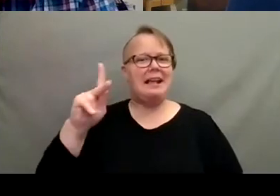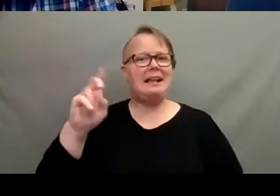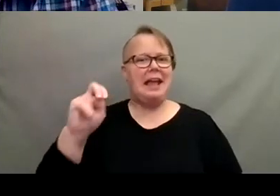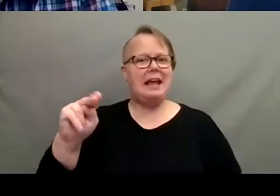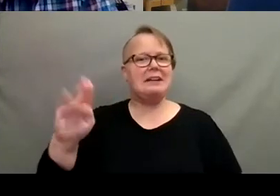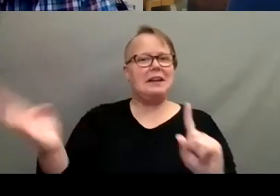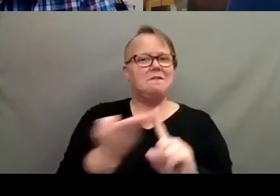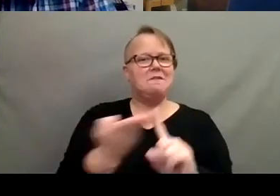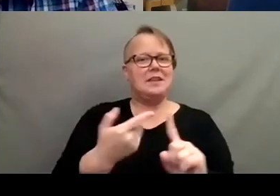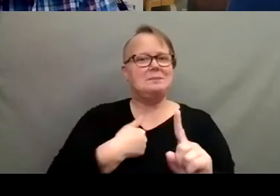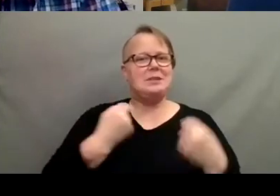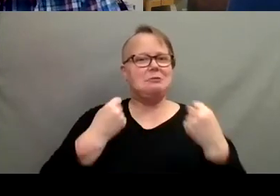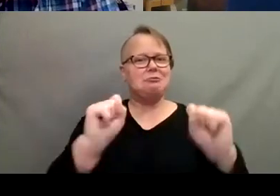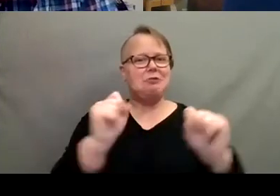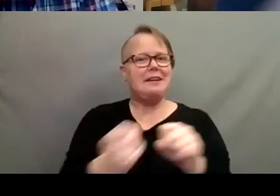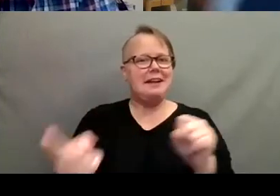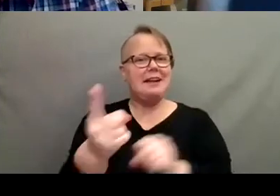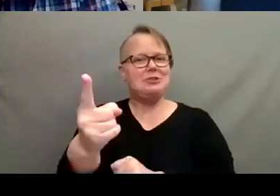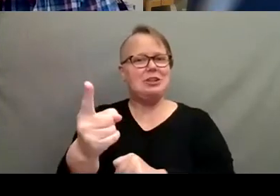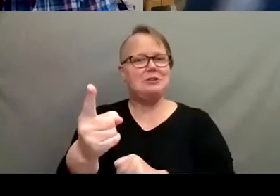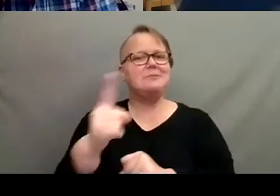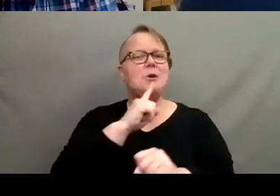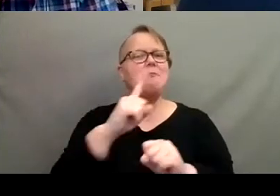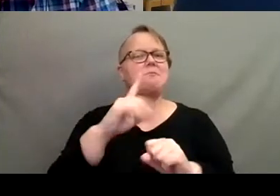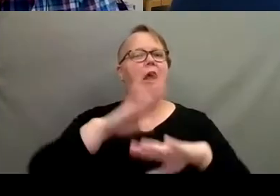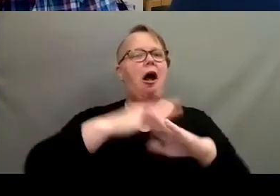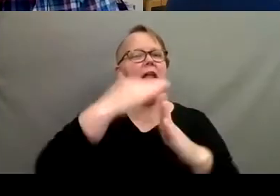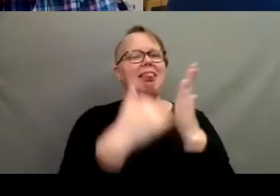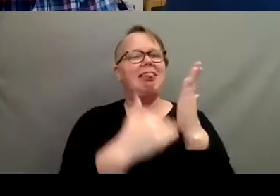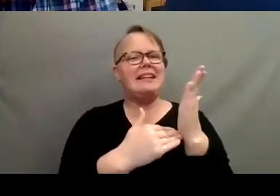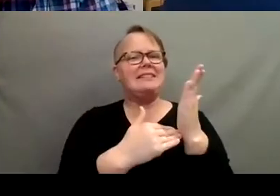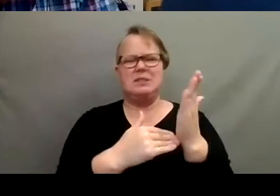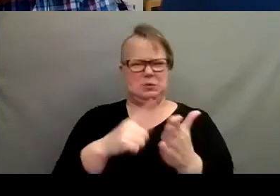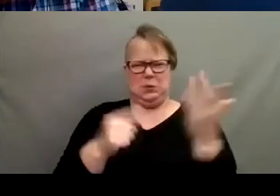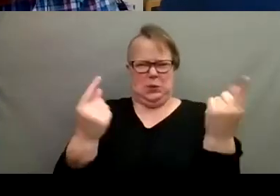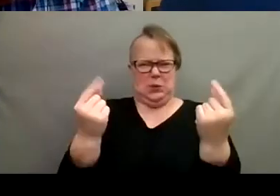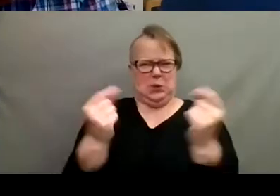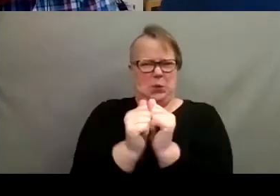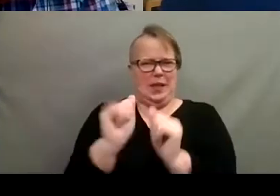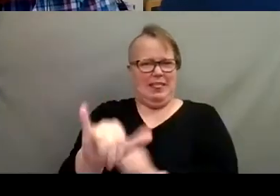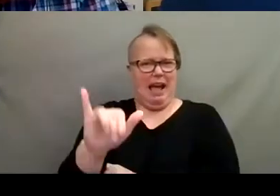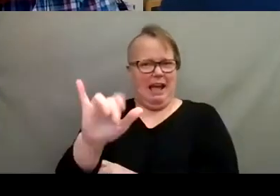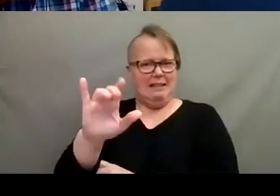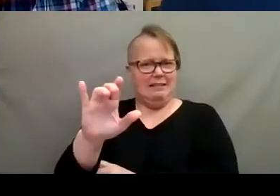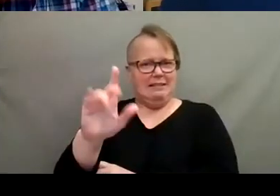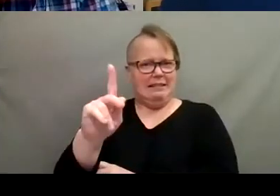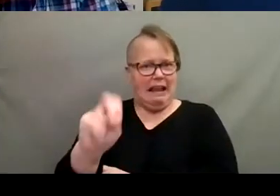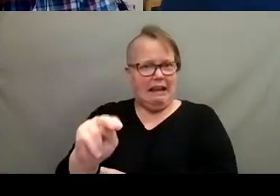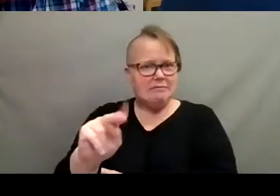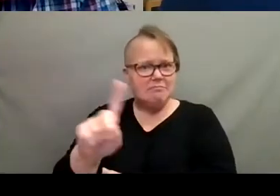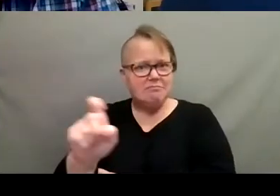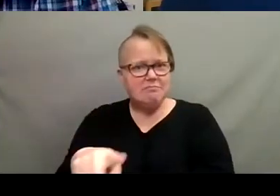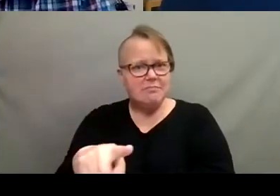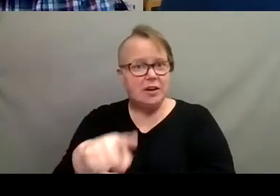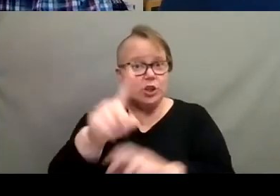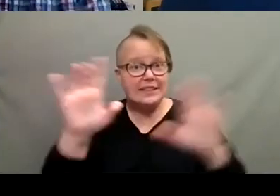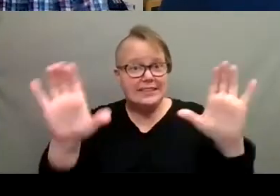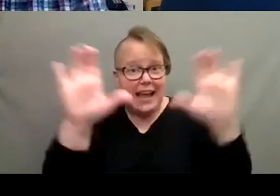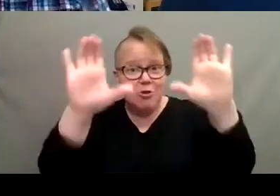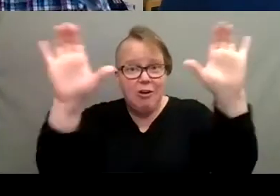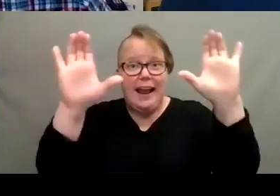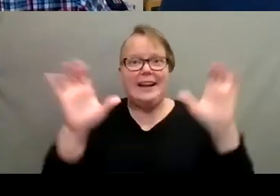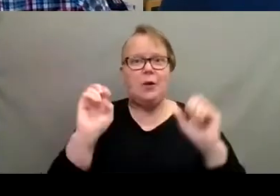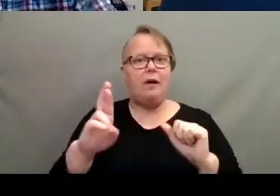year. So that's, it's, it's on the list. What are you going to do with it, Ken? Are going to like decorate with it?